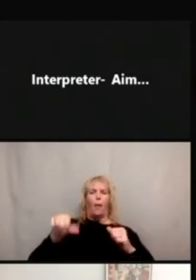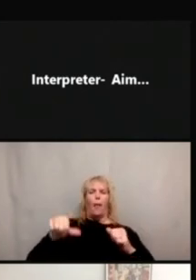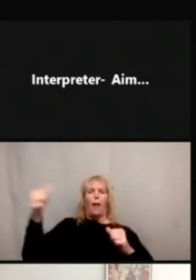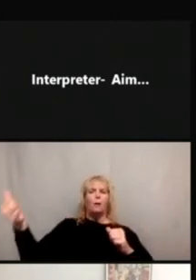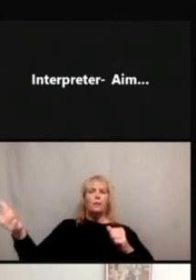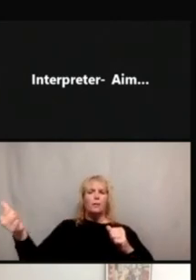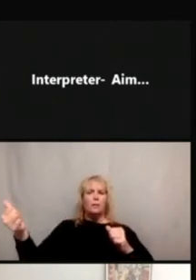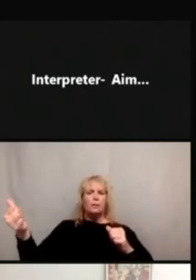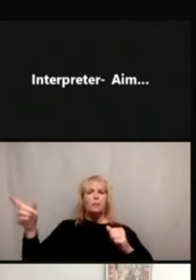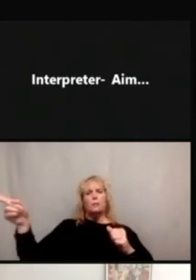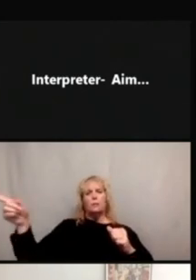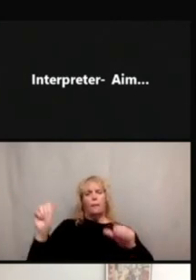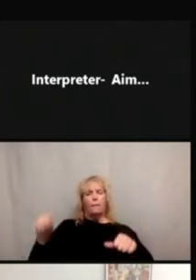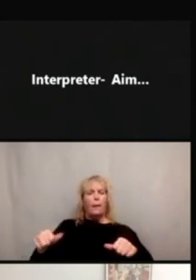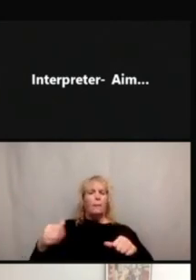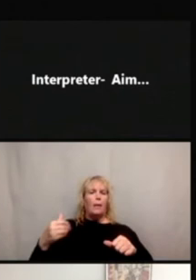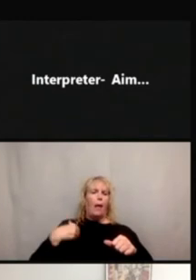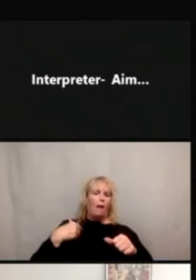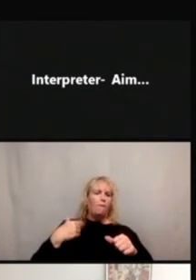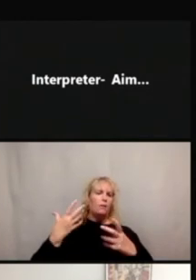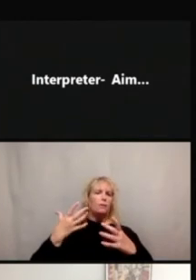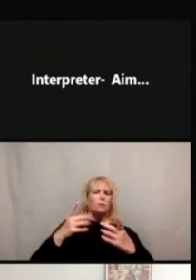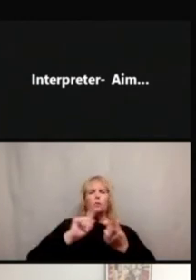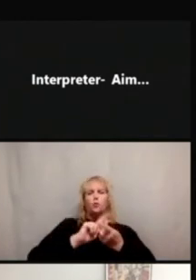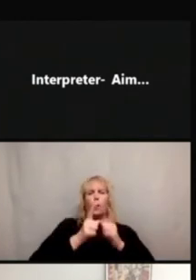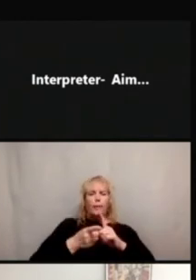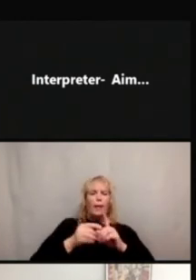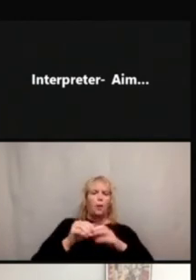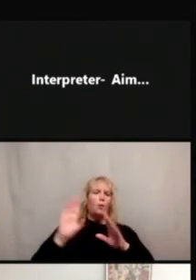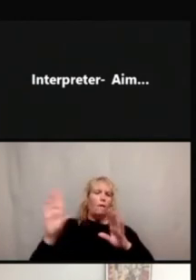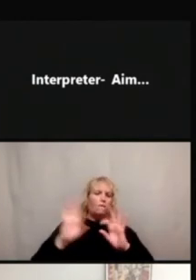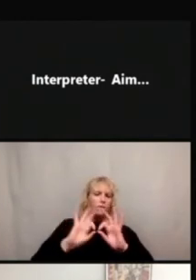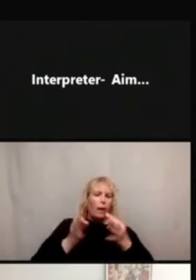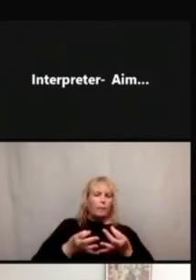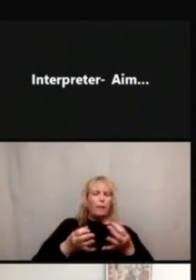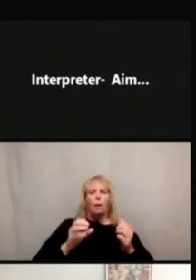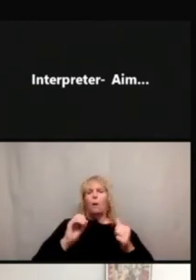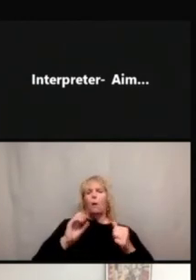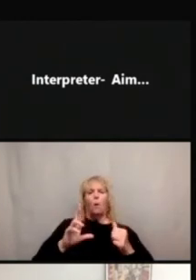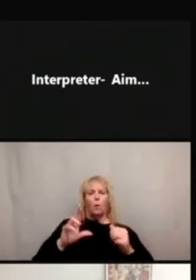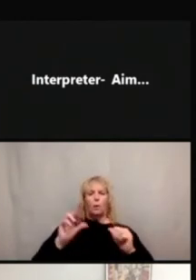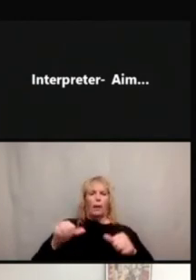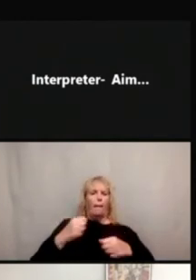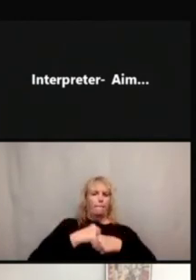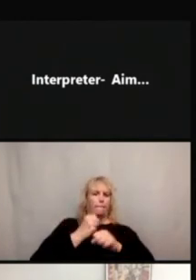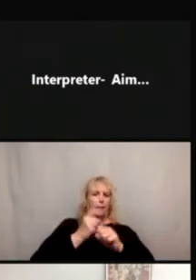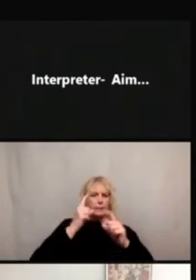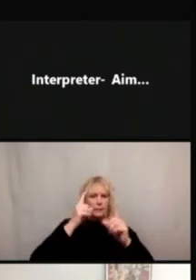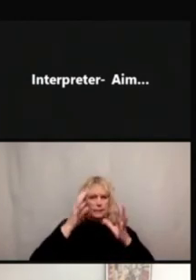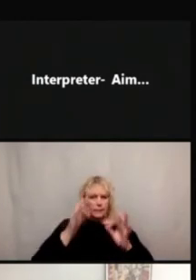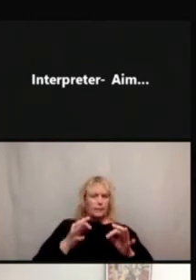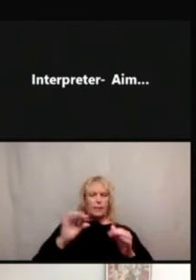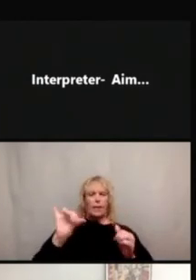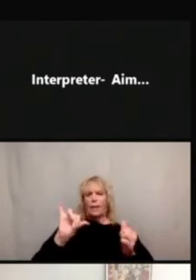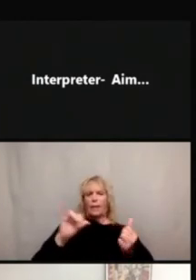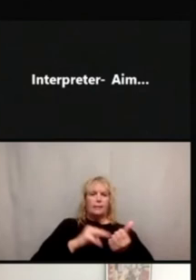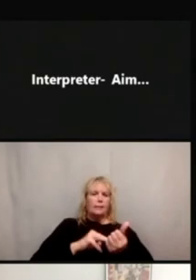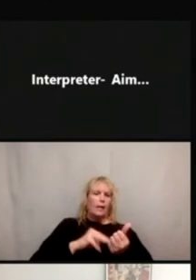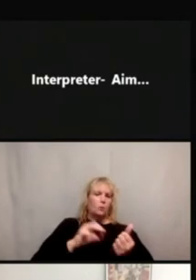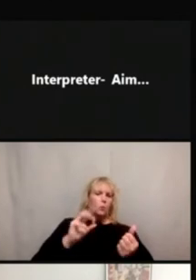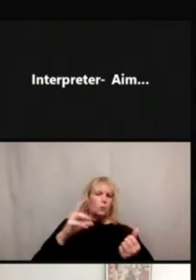might be a translator in their family or might be helping them make decisions. Like a doctor or somebody.